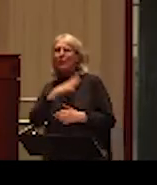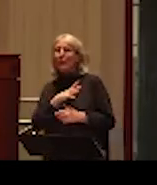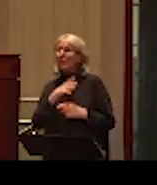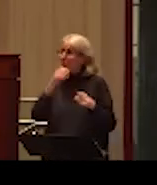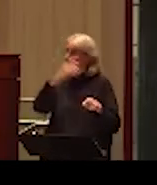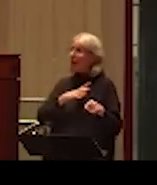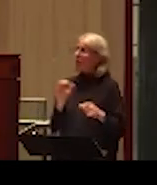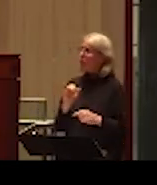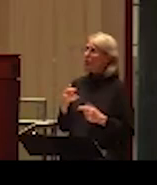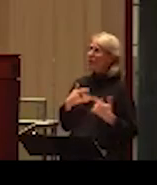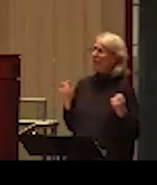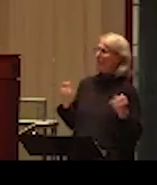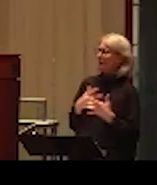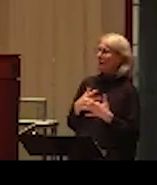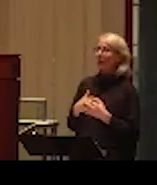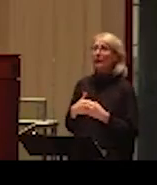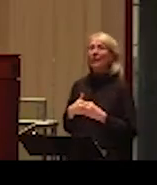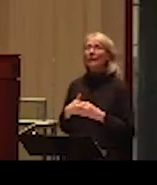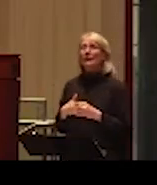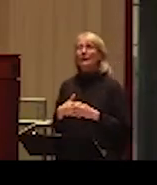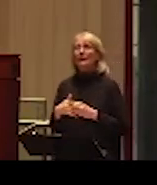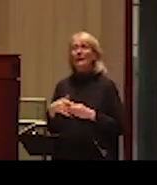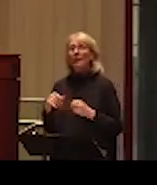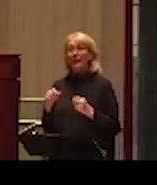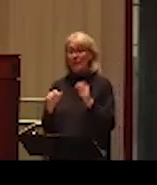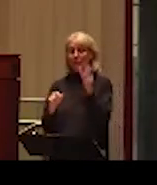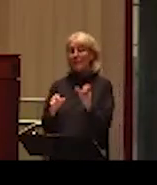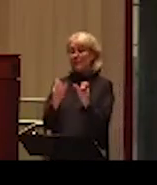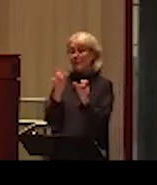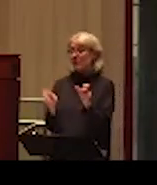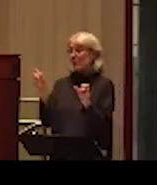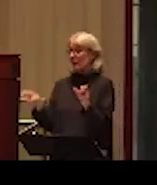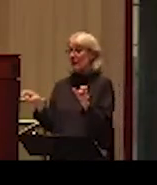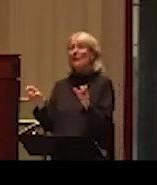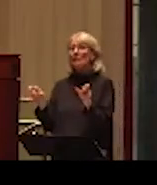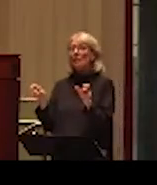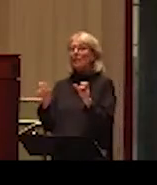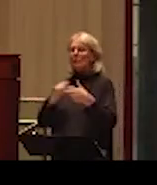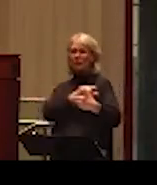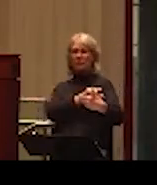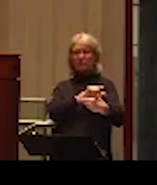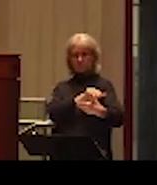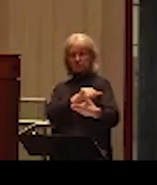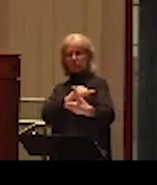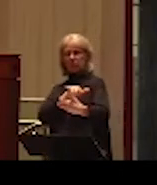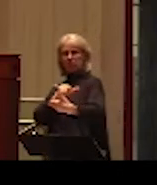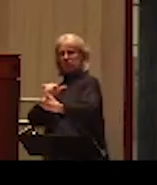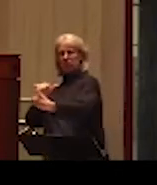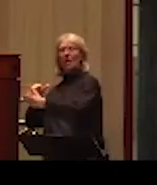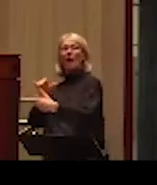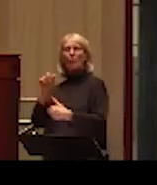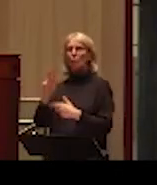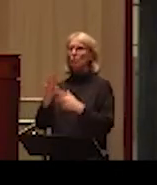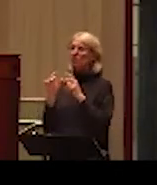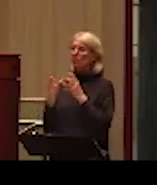that. And then three of those columns there, they reflect the long-term effects of abuse, very much in line